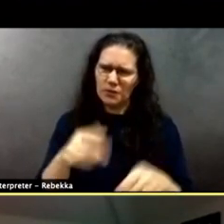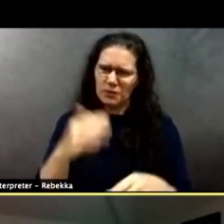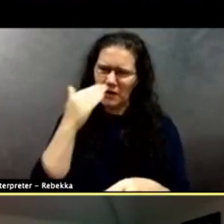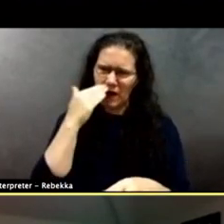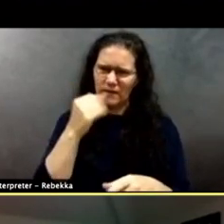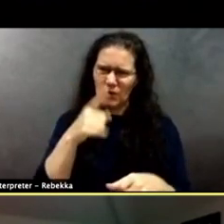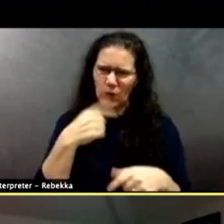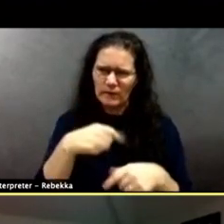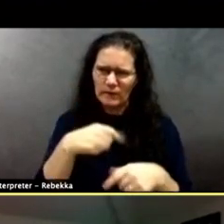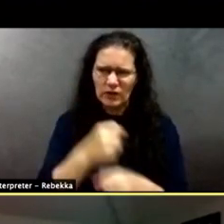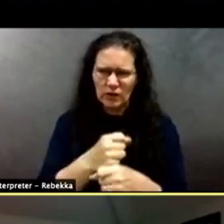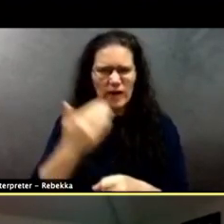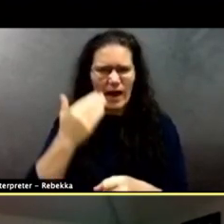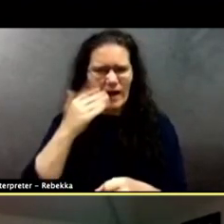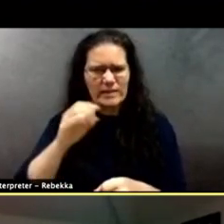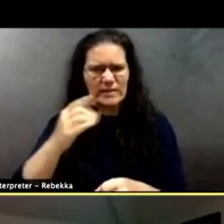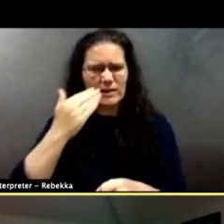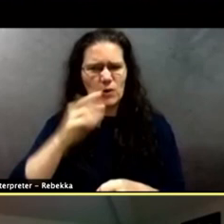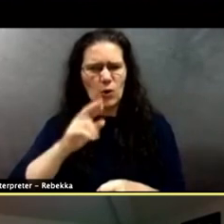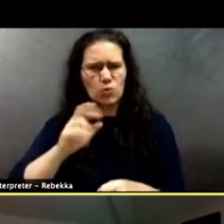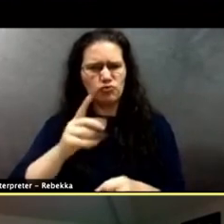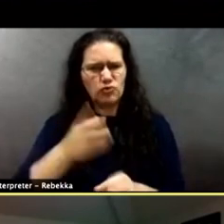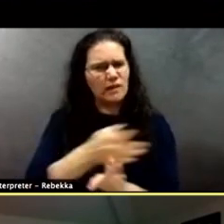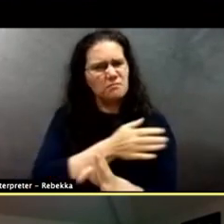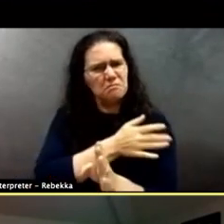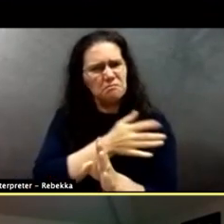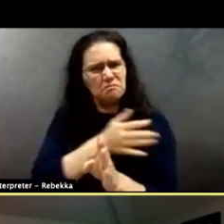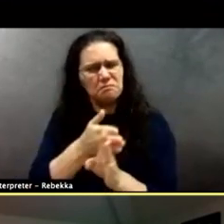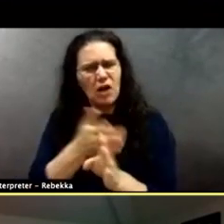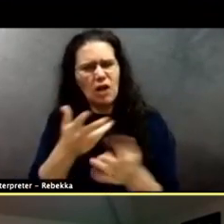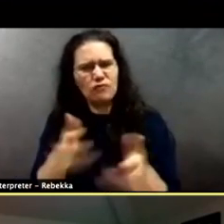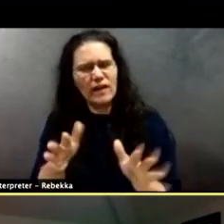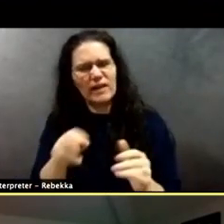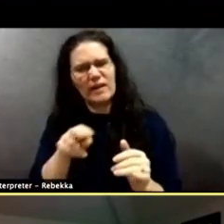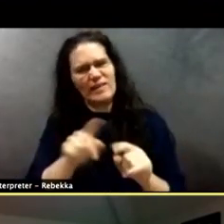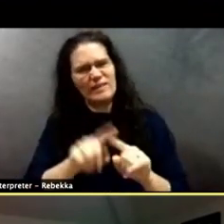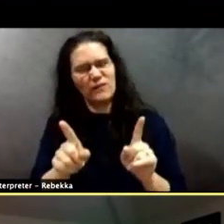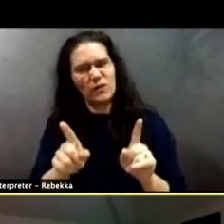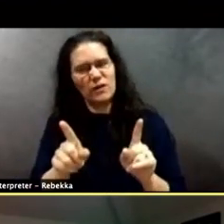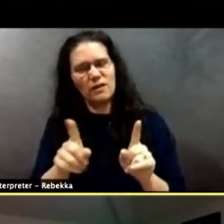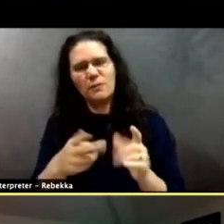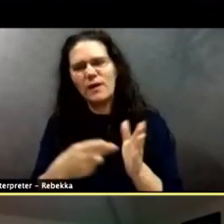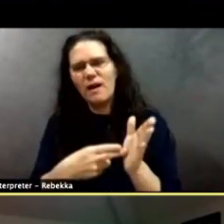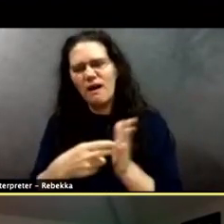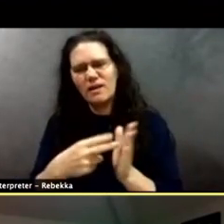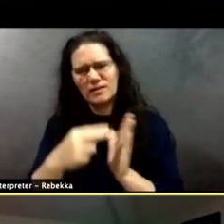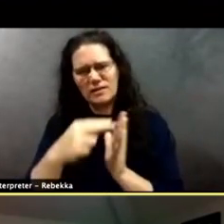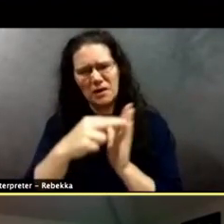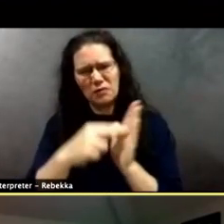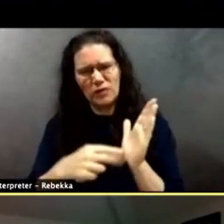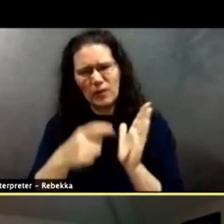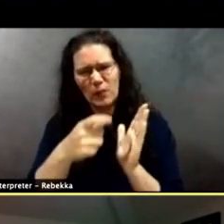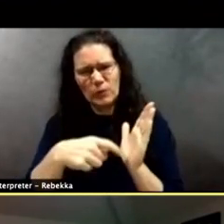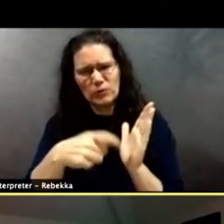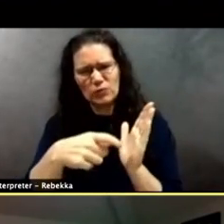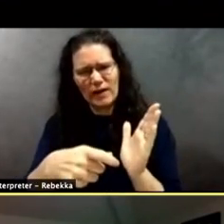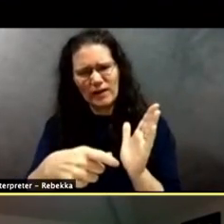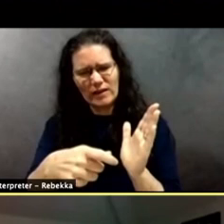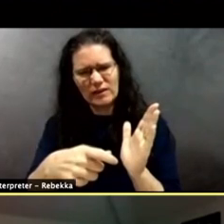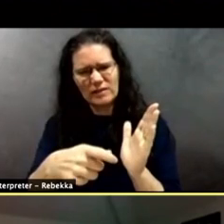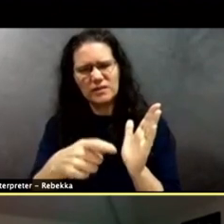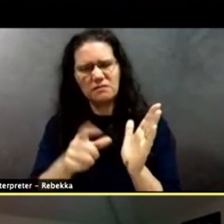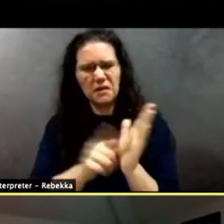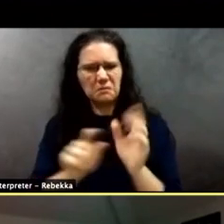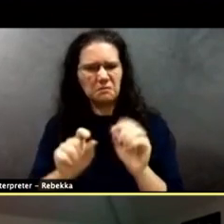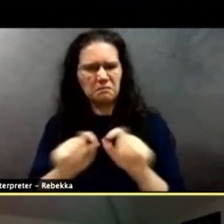know Rick that way. But to be honest, I saw several of the writings and the editorials that went public and I knew